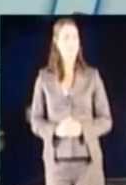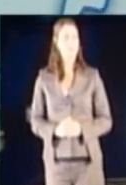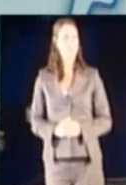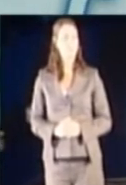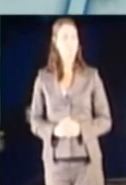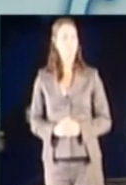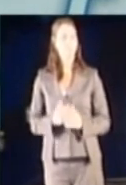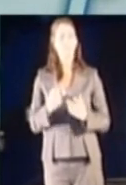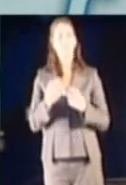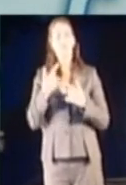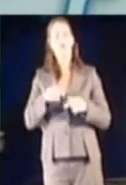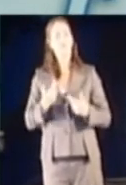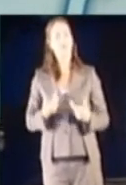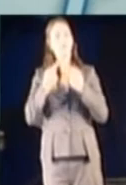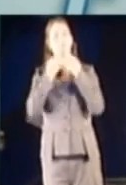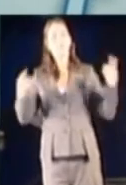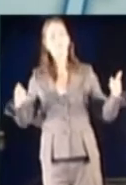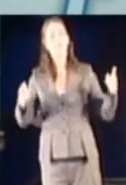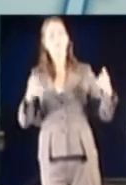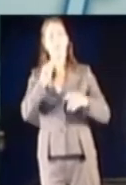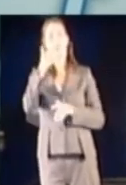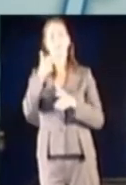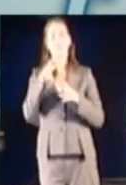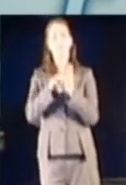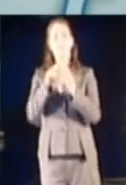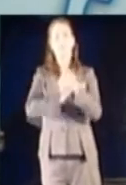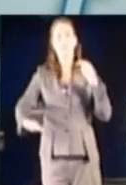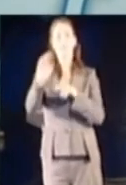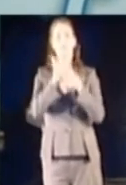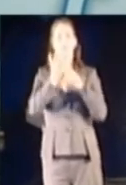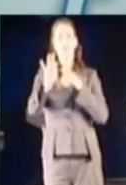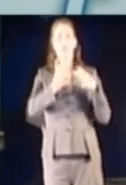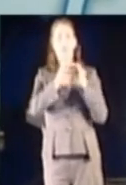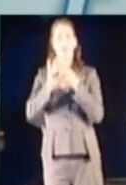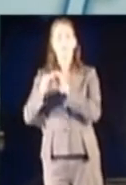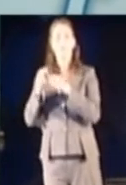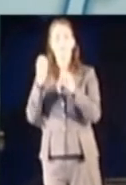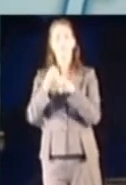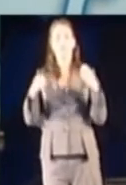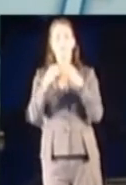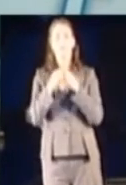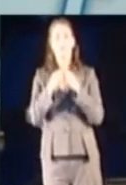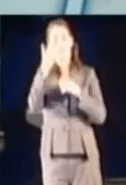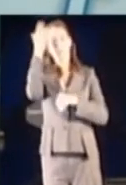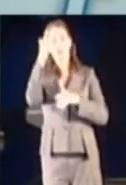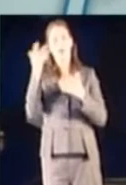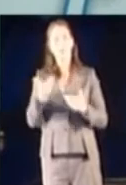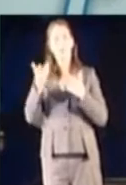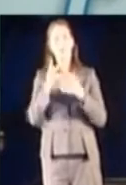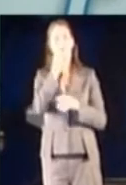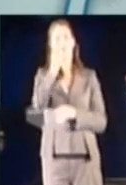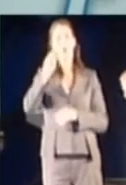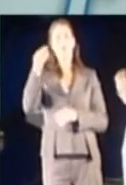I hereby declare open the 8th National Special Olympics GB Summer Games 2009